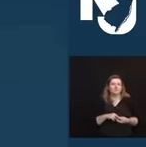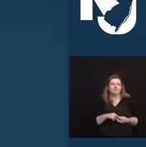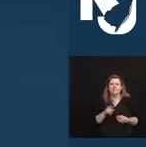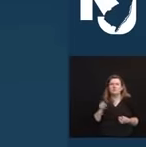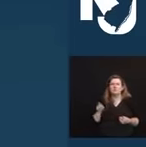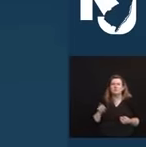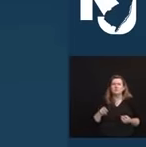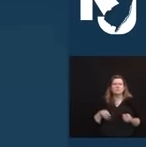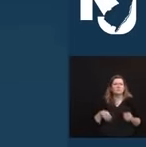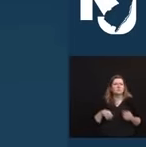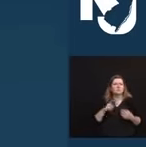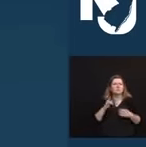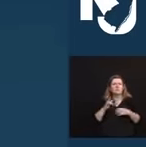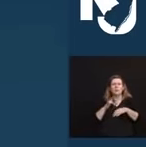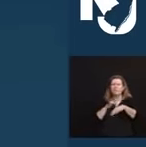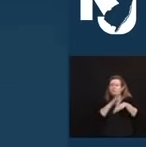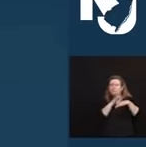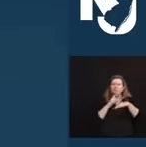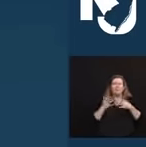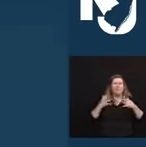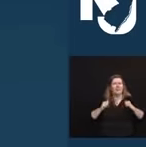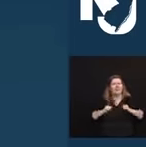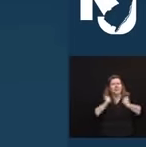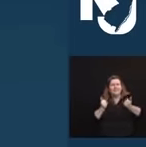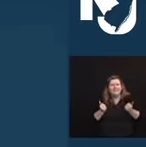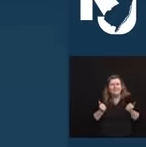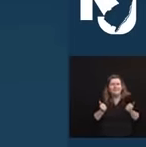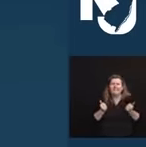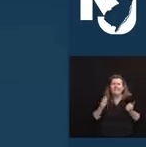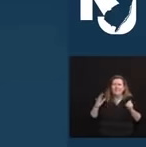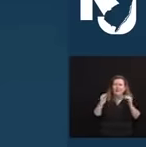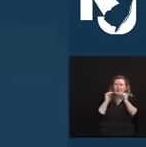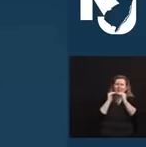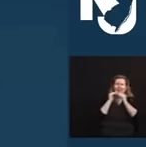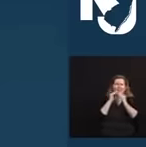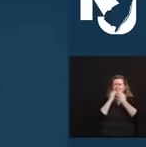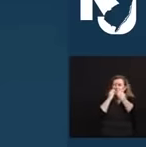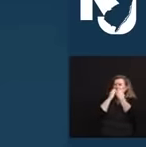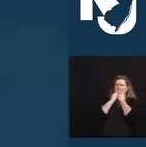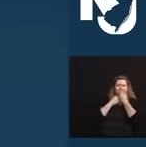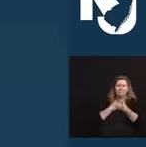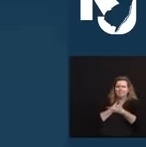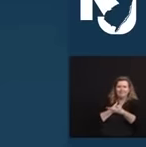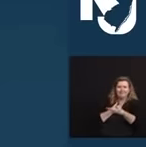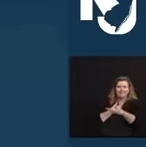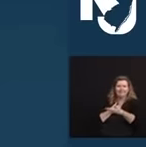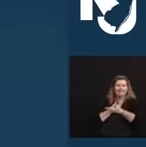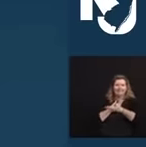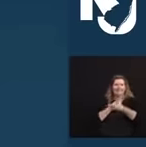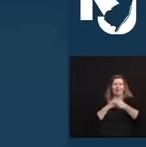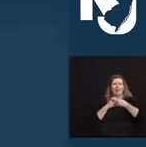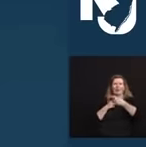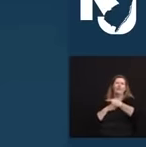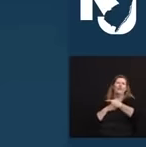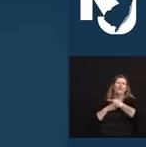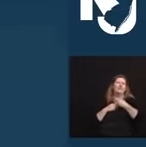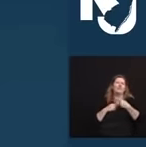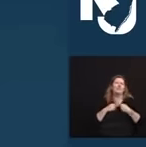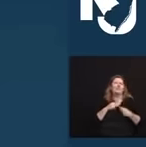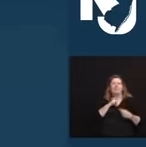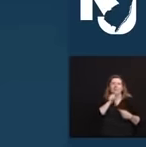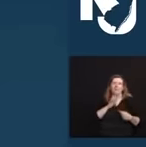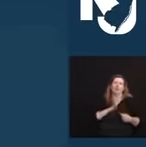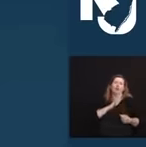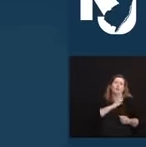so well-known, and so loved by her colleagues that she was recognized by many as the unofficial mayor of University